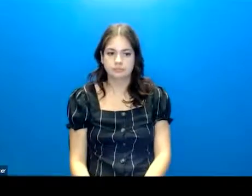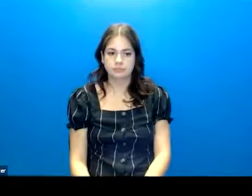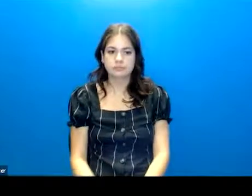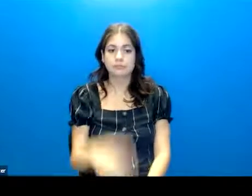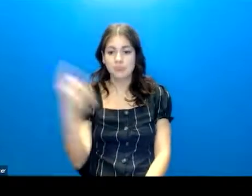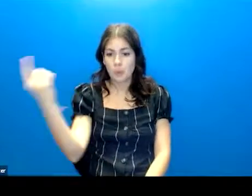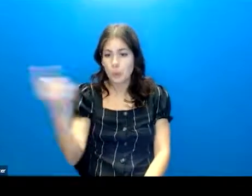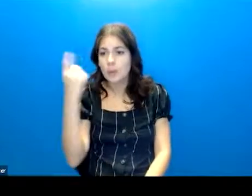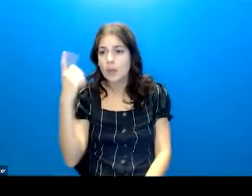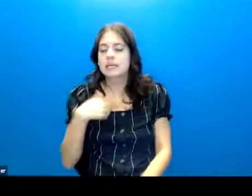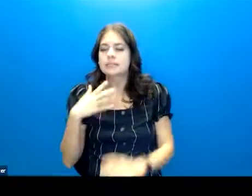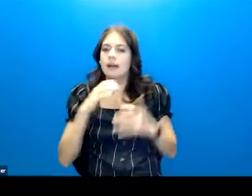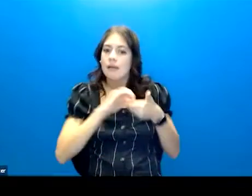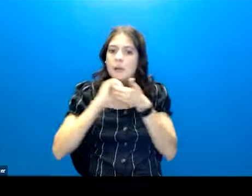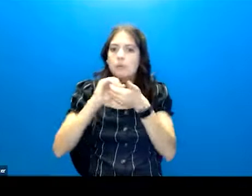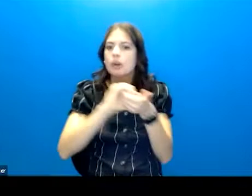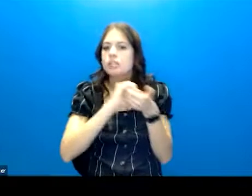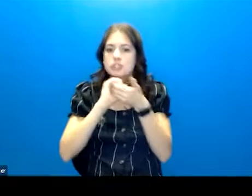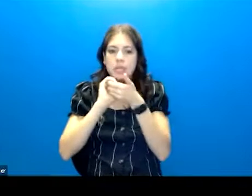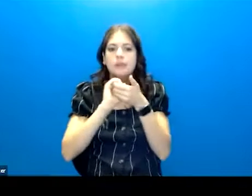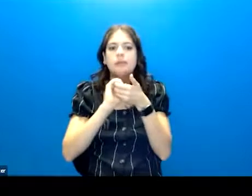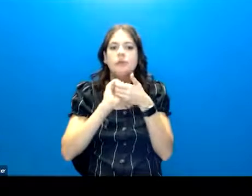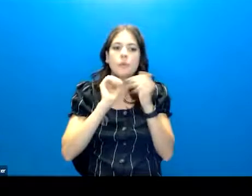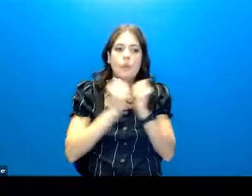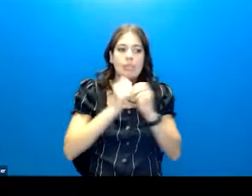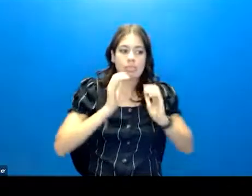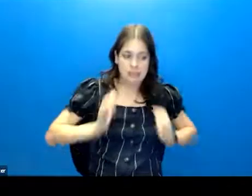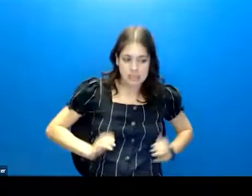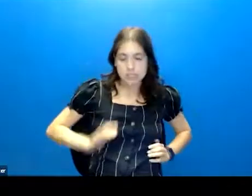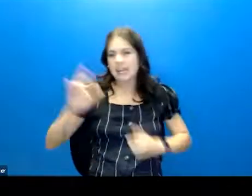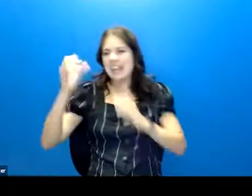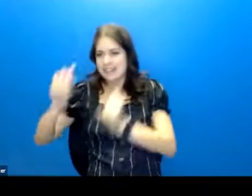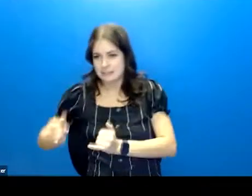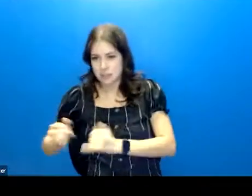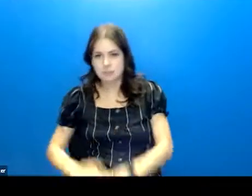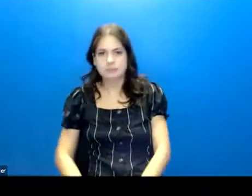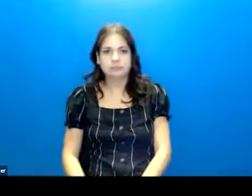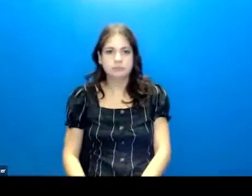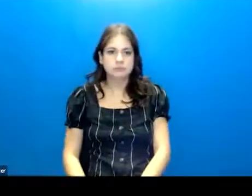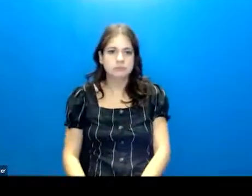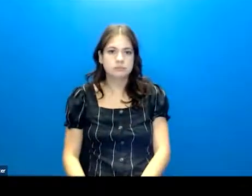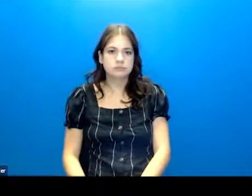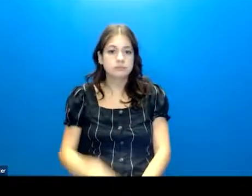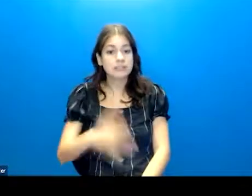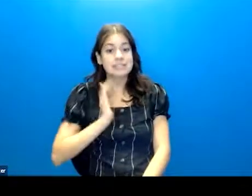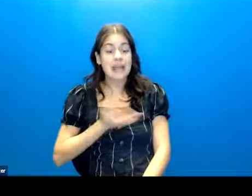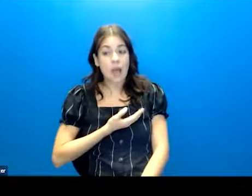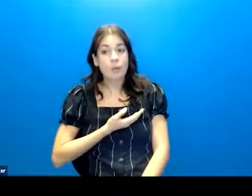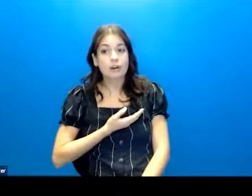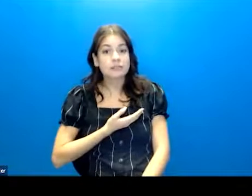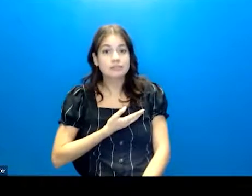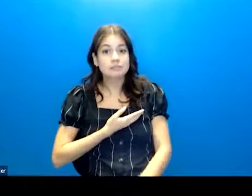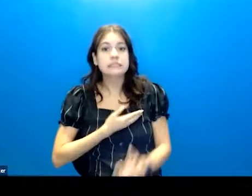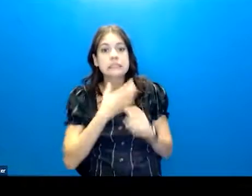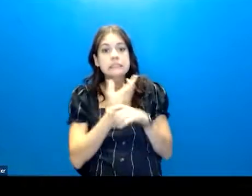always is a collaboration between the clinician and the individual. This is our version. Might be different